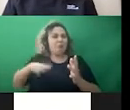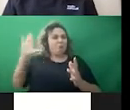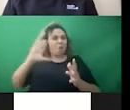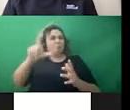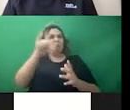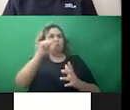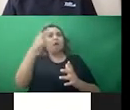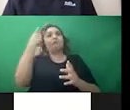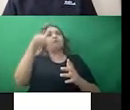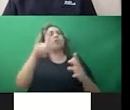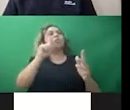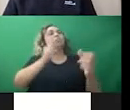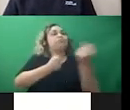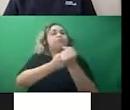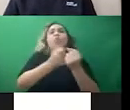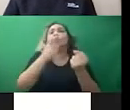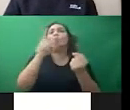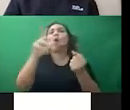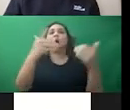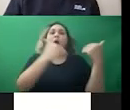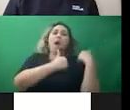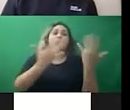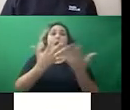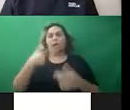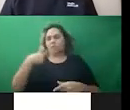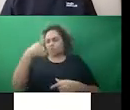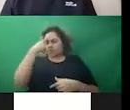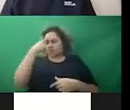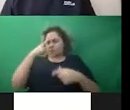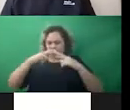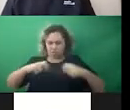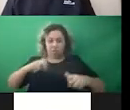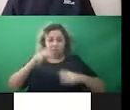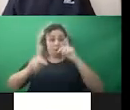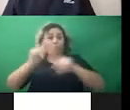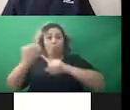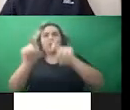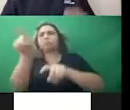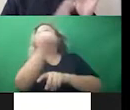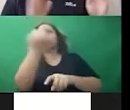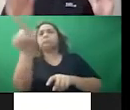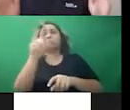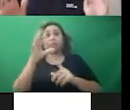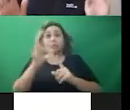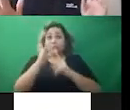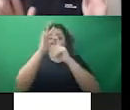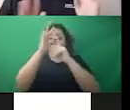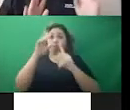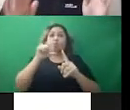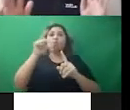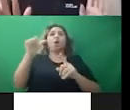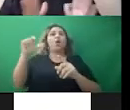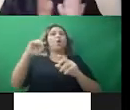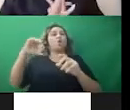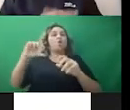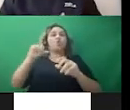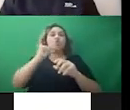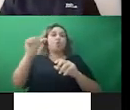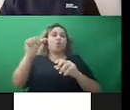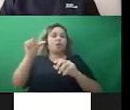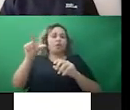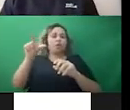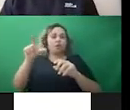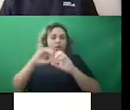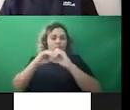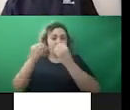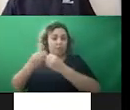accountable to? Which is a question I think a lot of people who are in, especially in nonprofit spaces, but that's a whole other, we could have